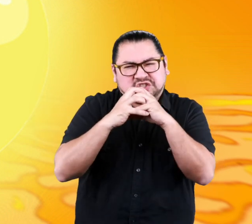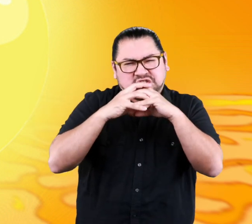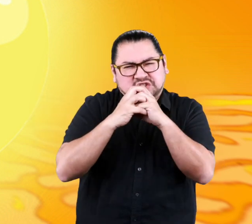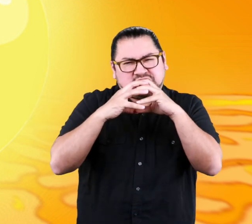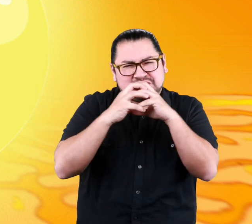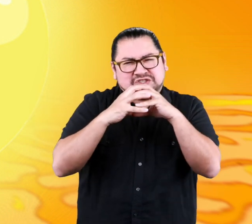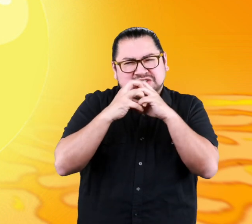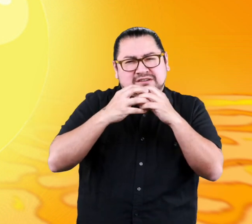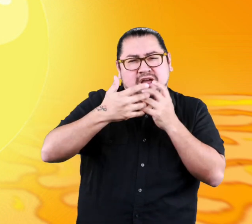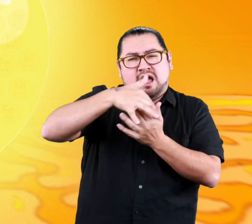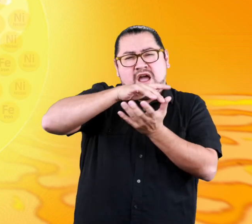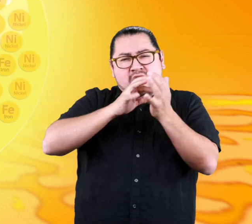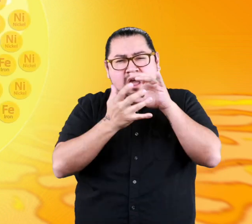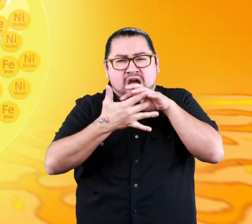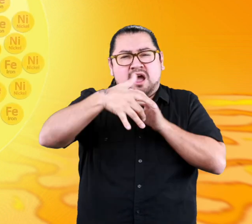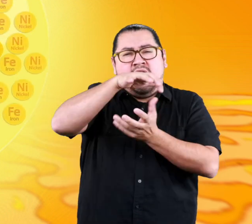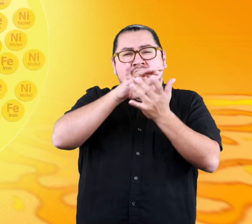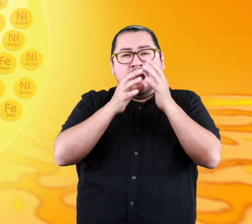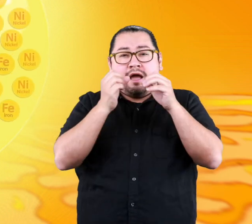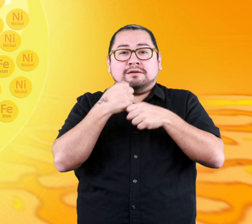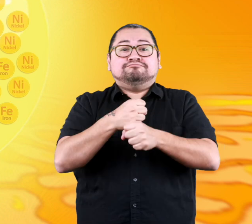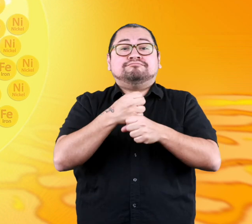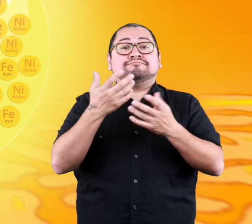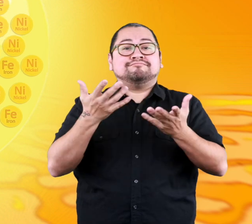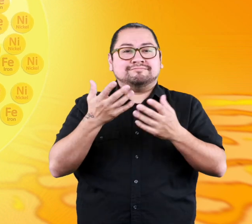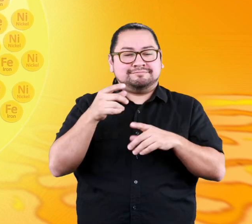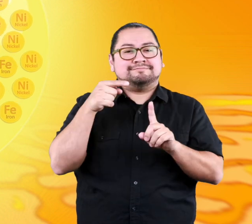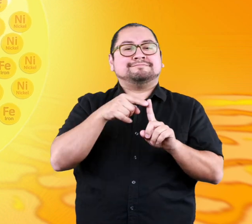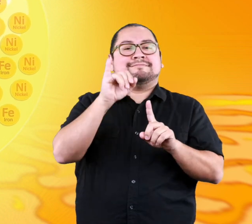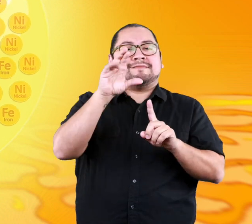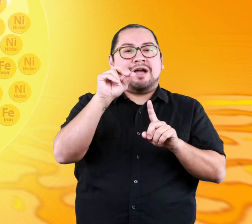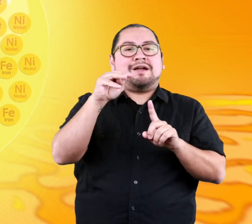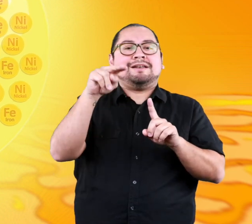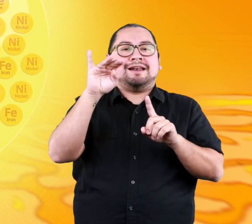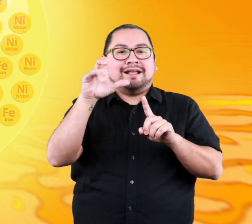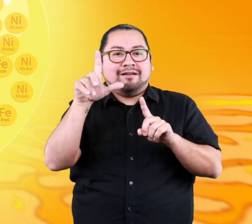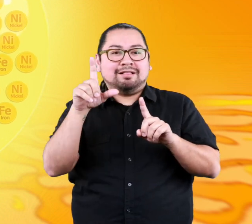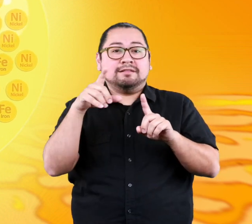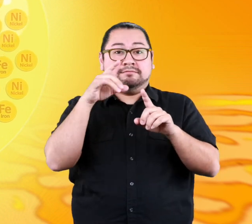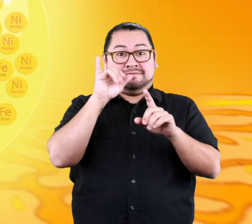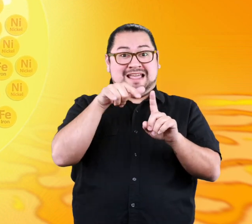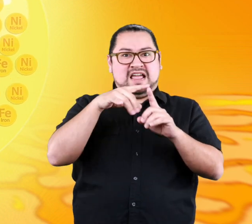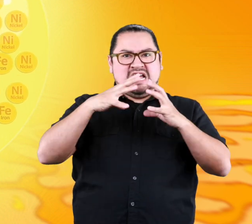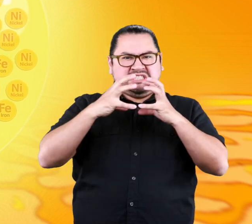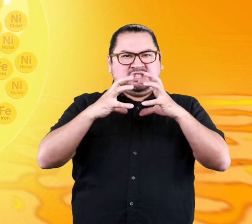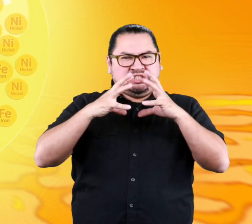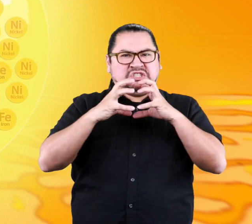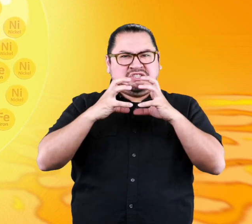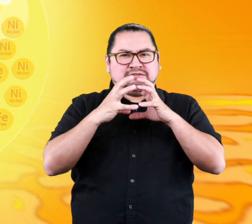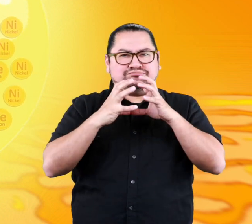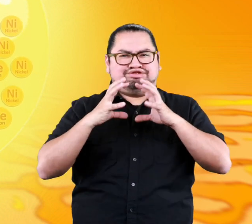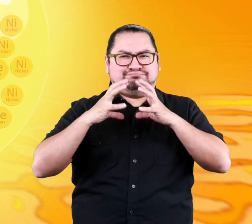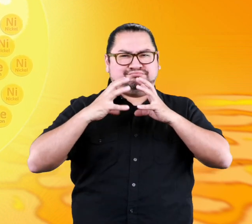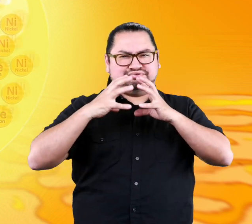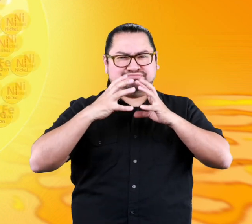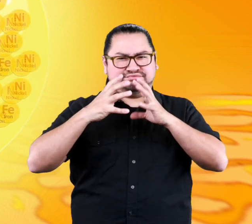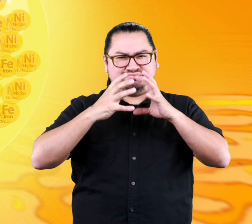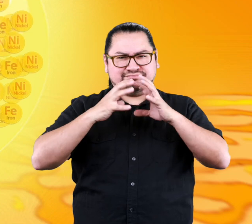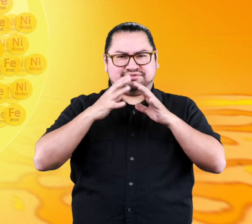pressing down onto the inner core, which causes molten iron and nickel to be so tightly forced